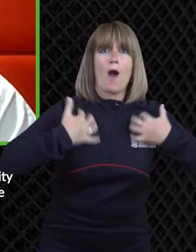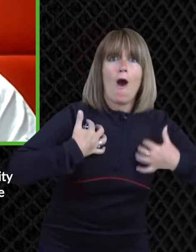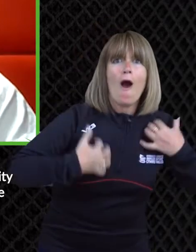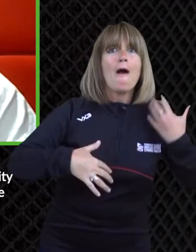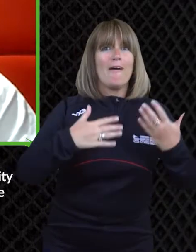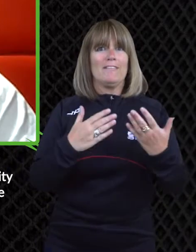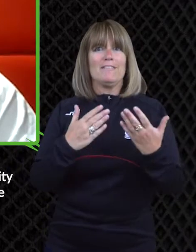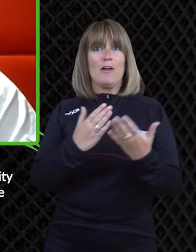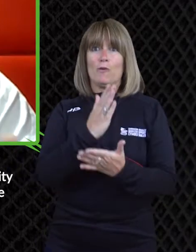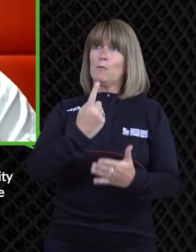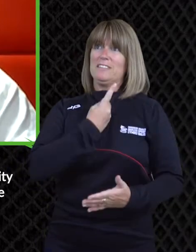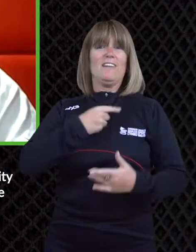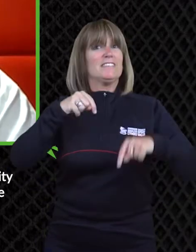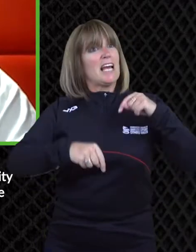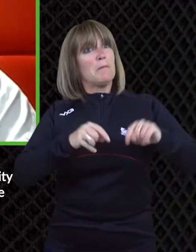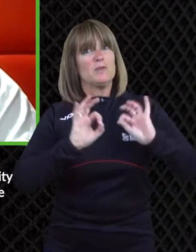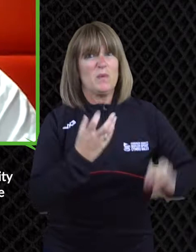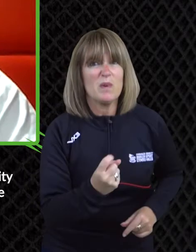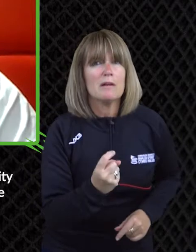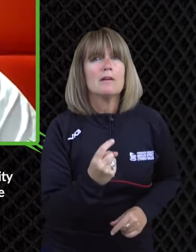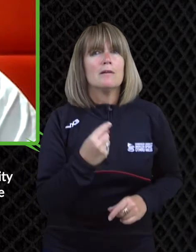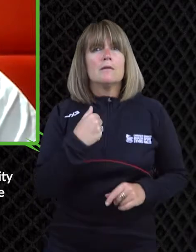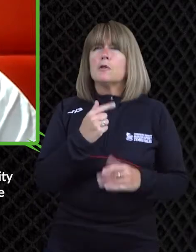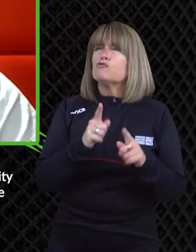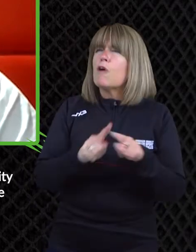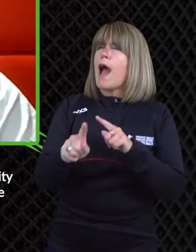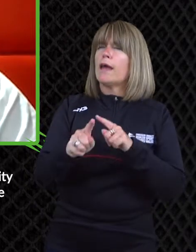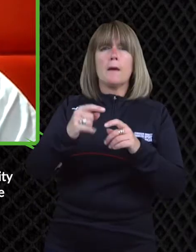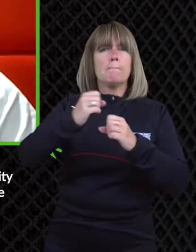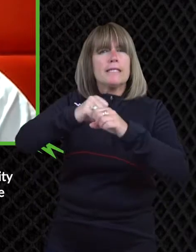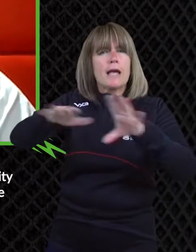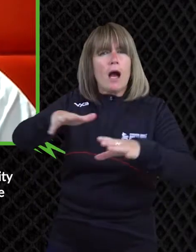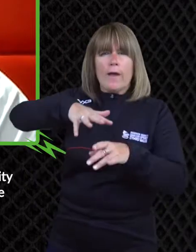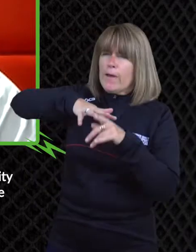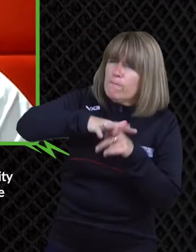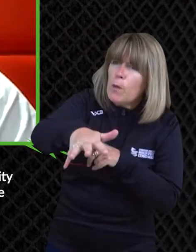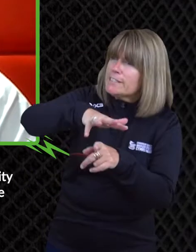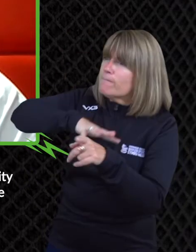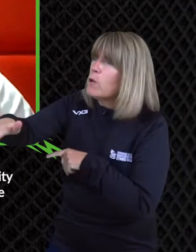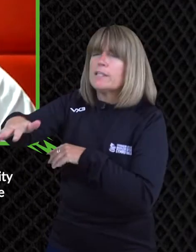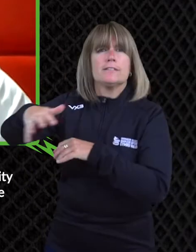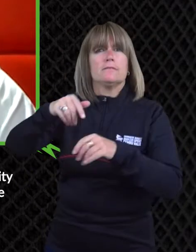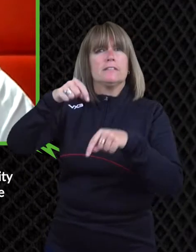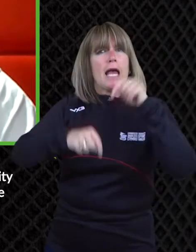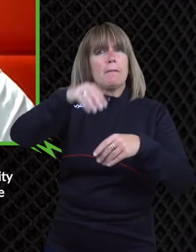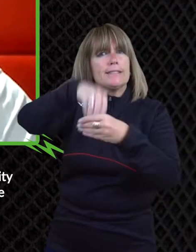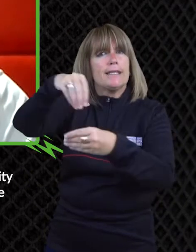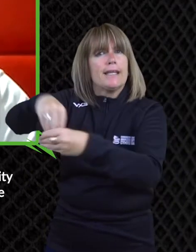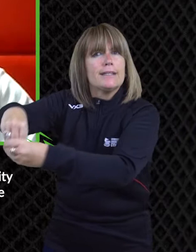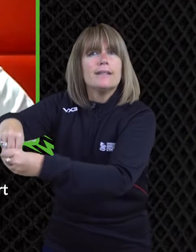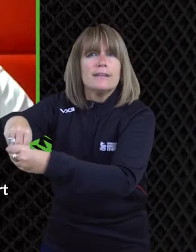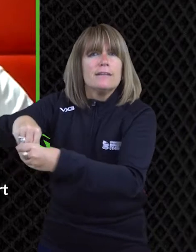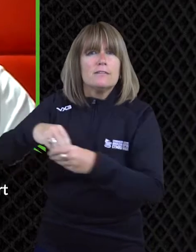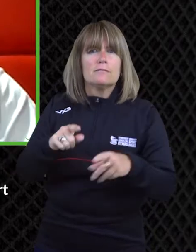and share my enthusiasm because even though myself i'm not disabled um you know i i try and uh get representation in the